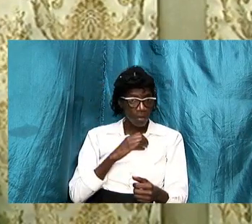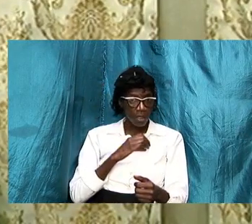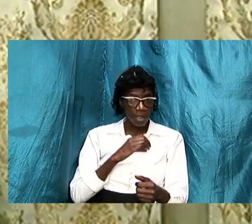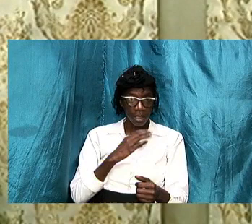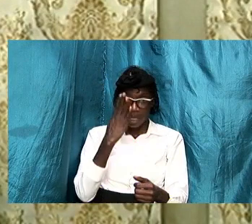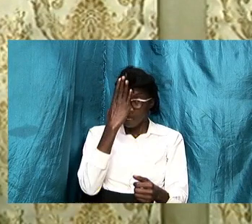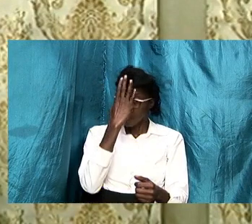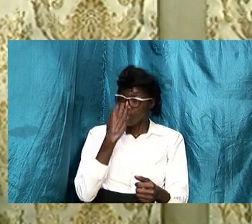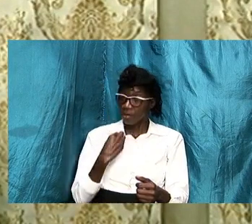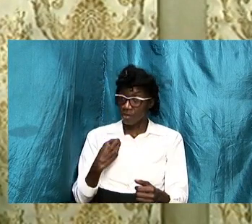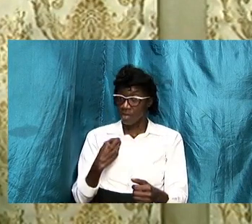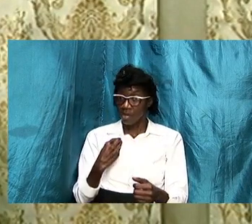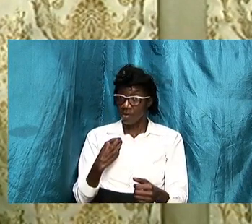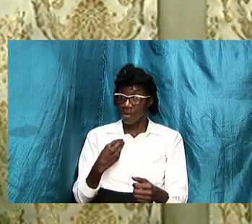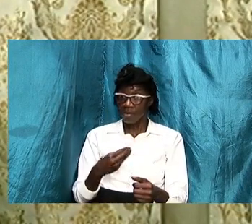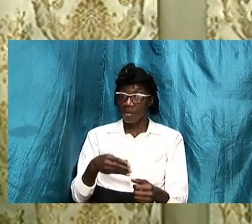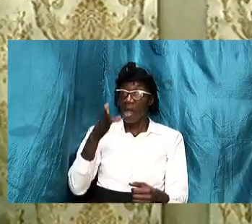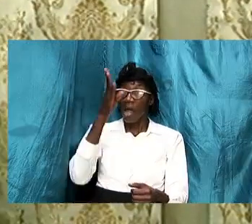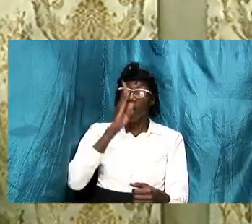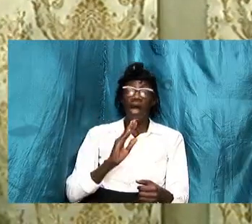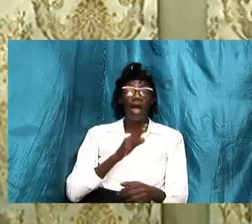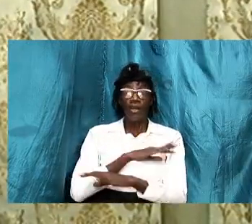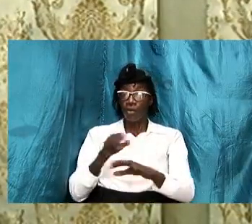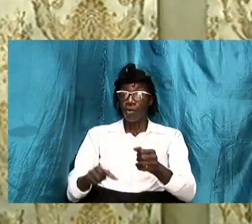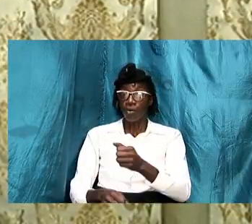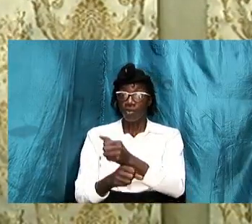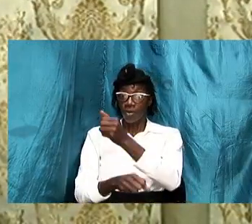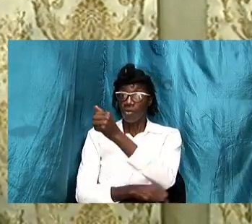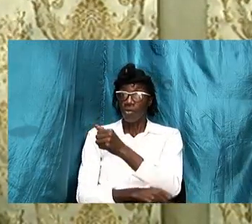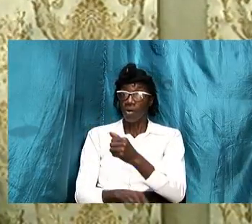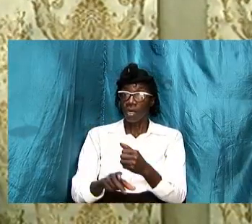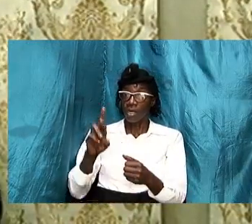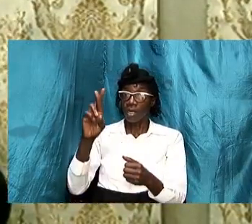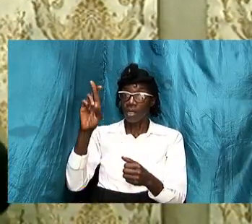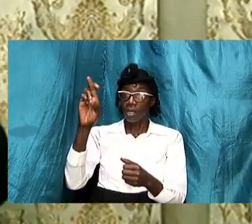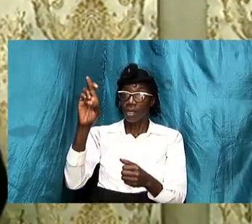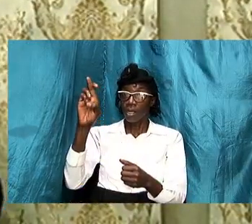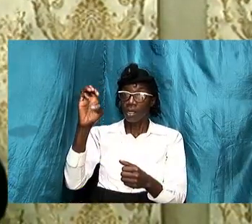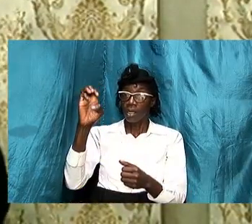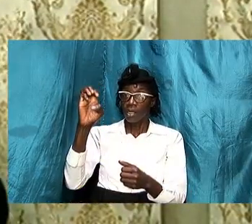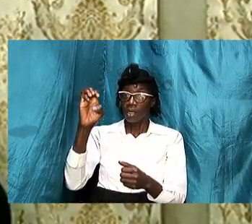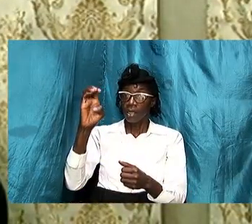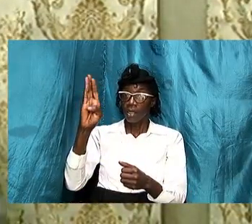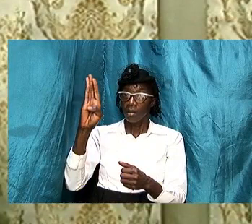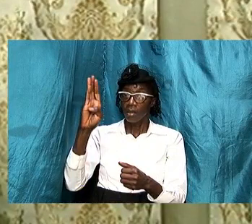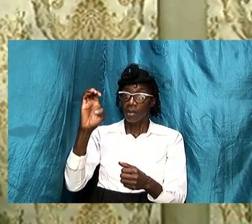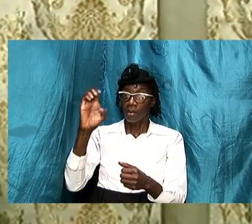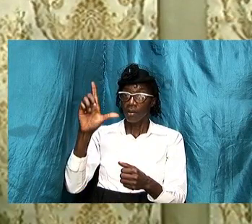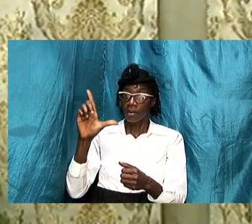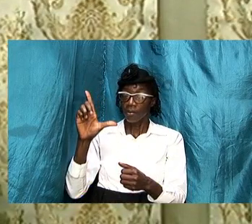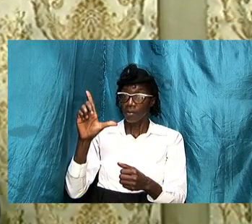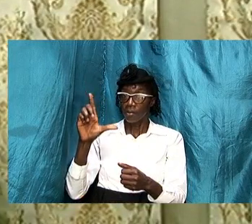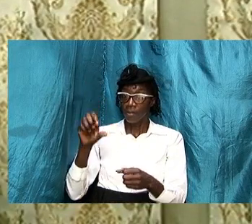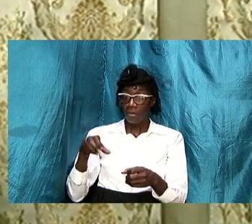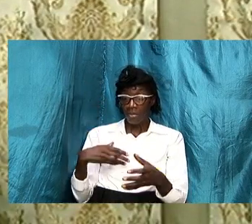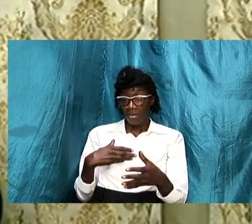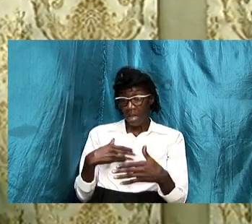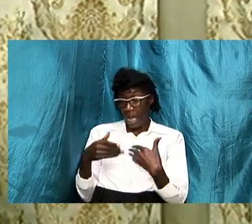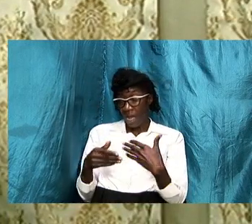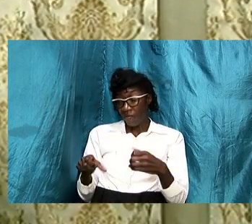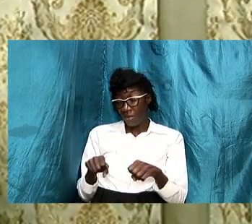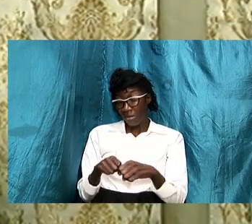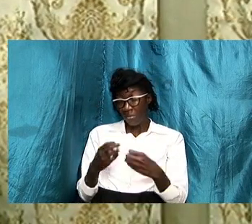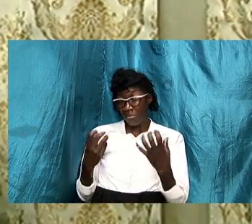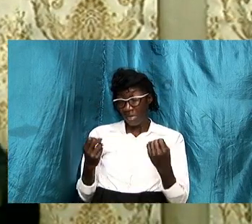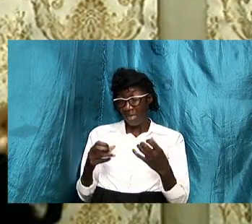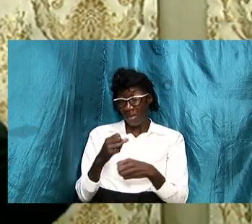support rebellion and many ladies i can't understand why up to now after so many years of marriage it is just so rough and